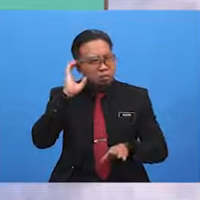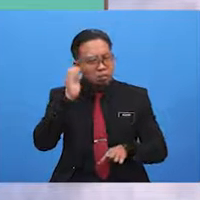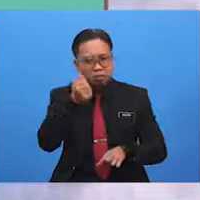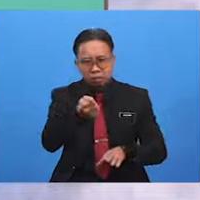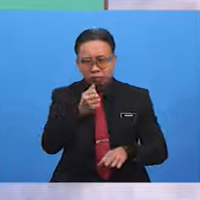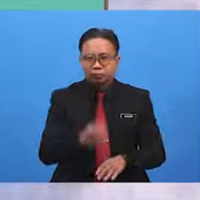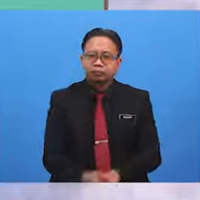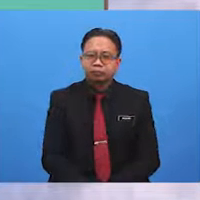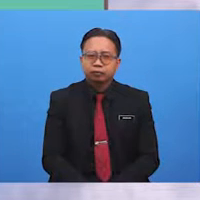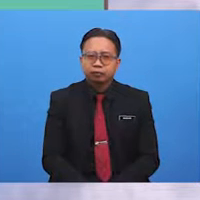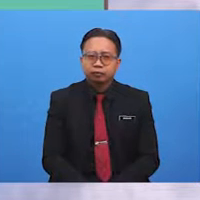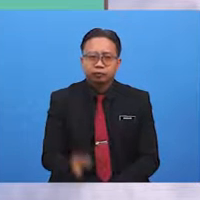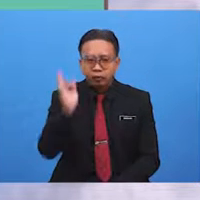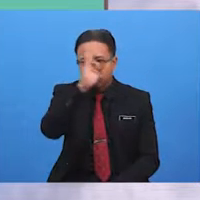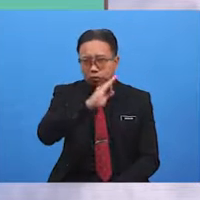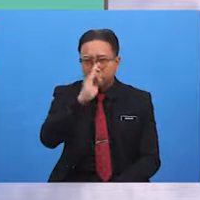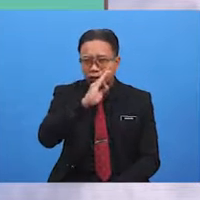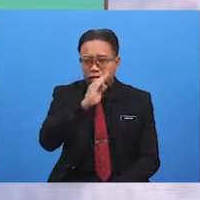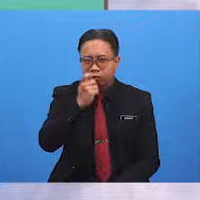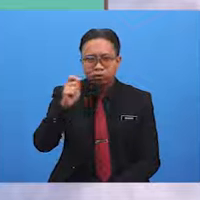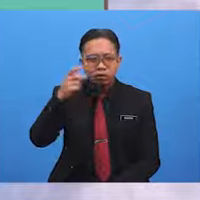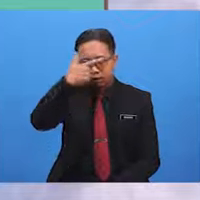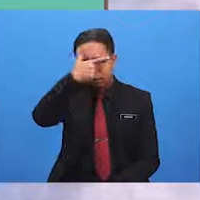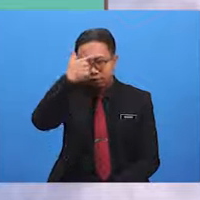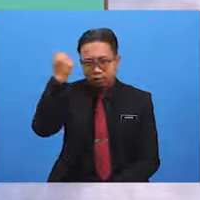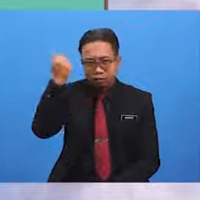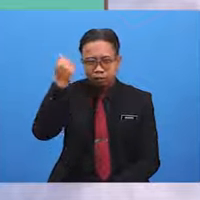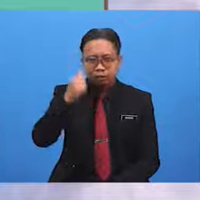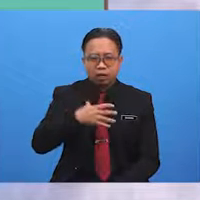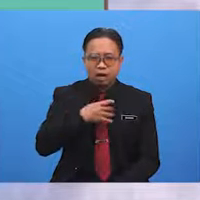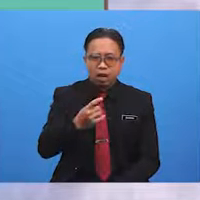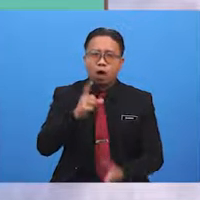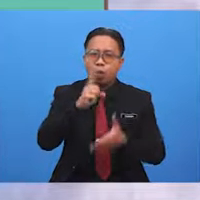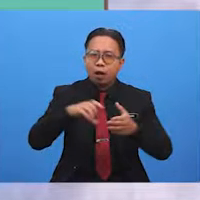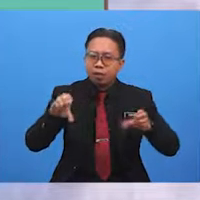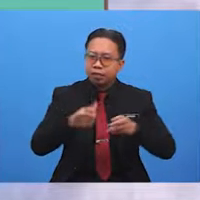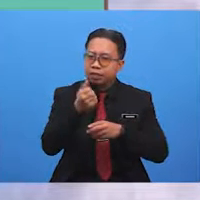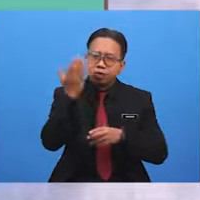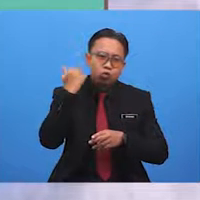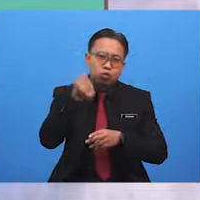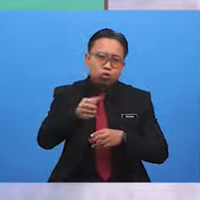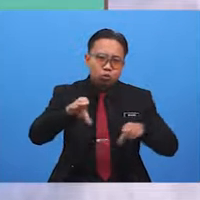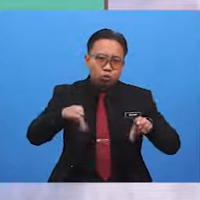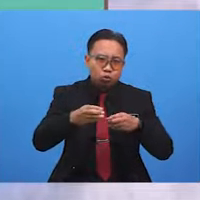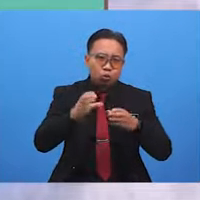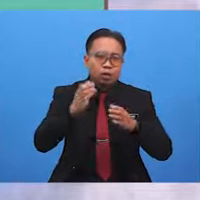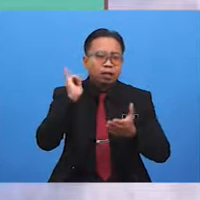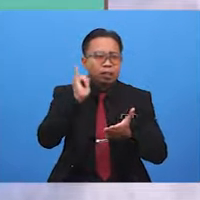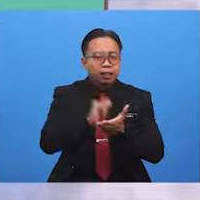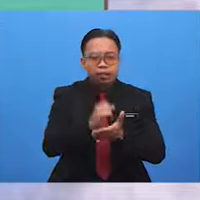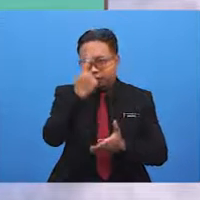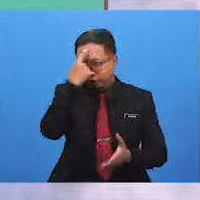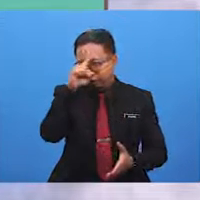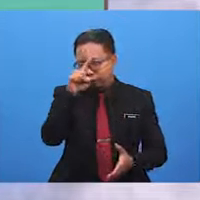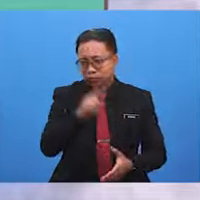And to find out the reason like, what did you do that for? Let's